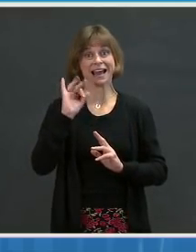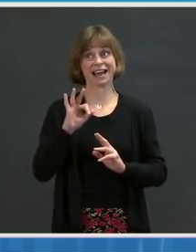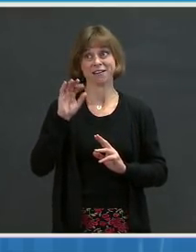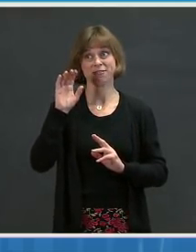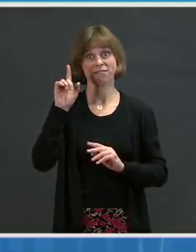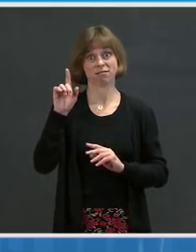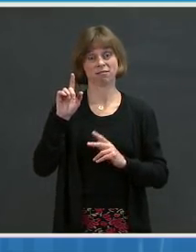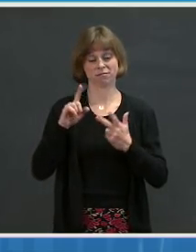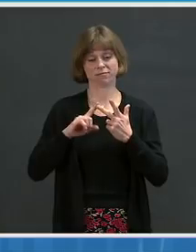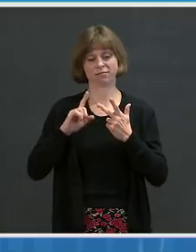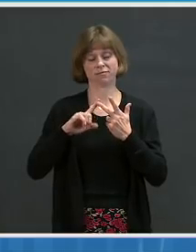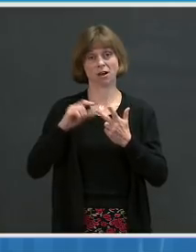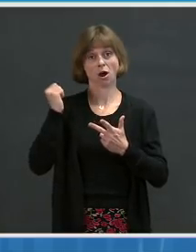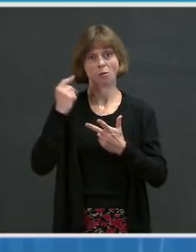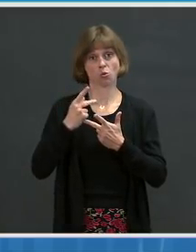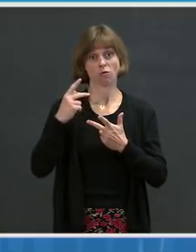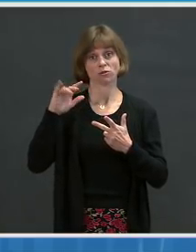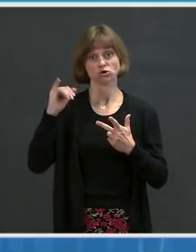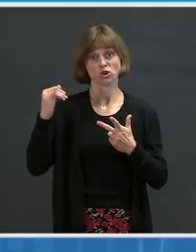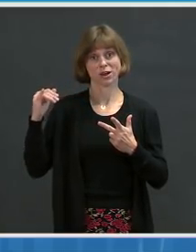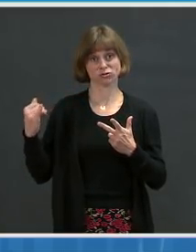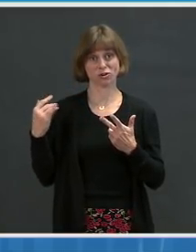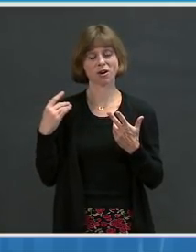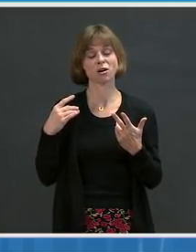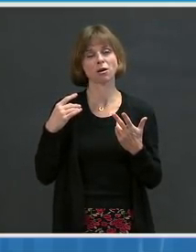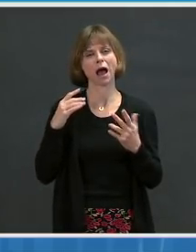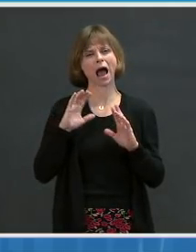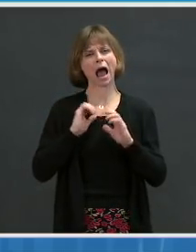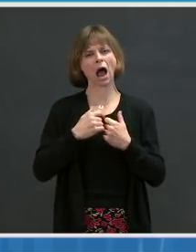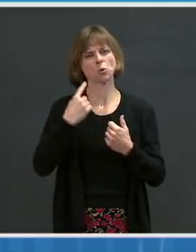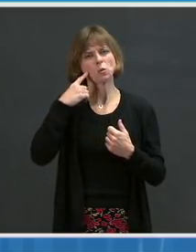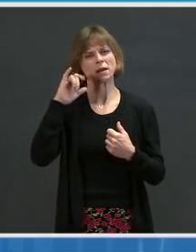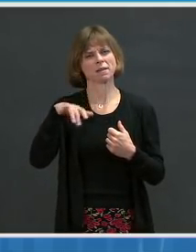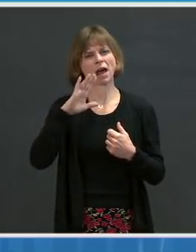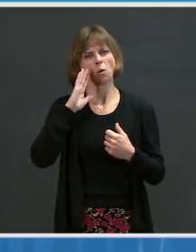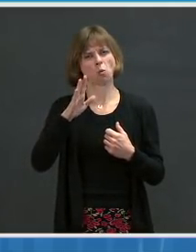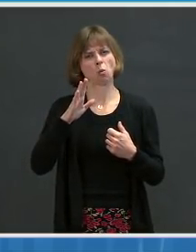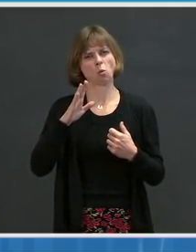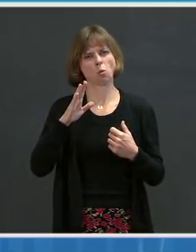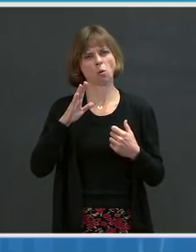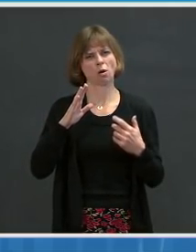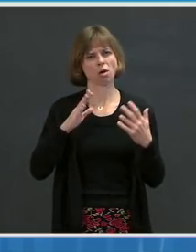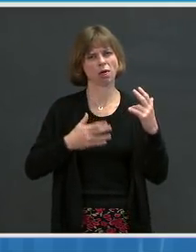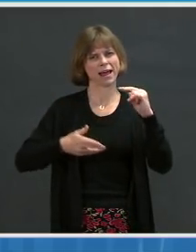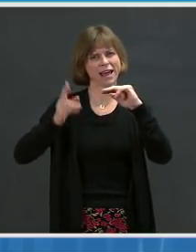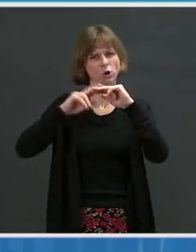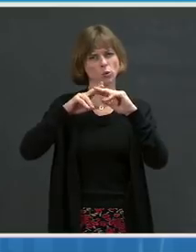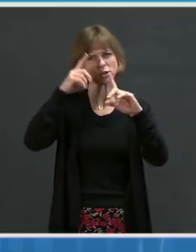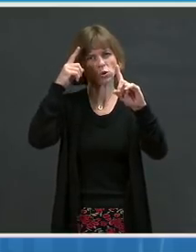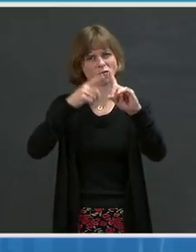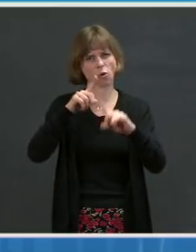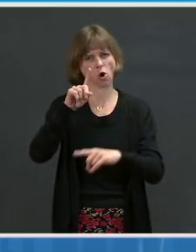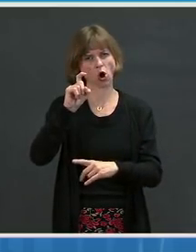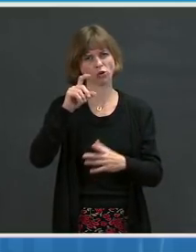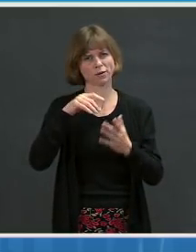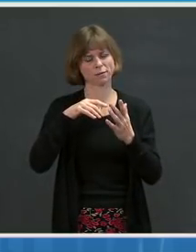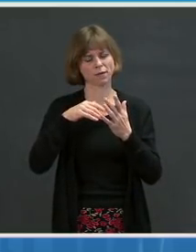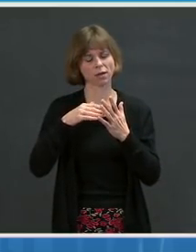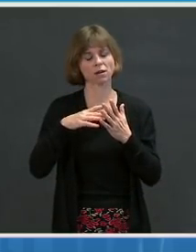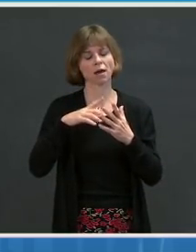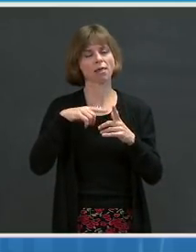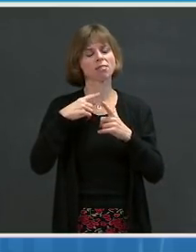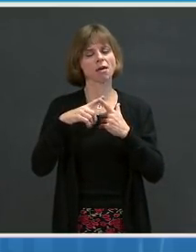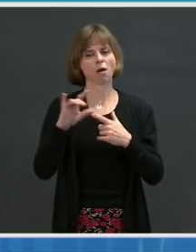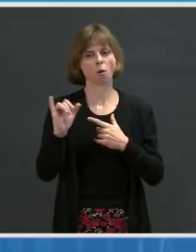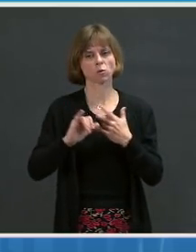affect the President's goal of 100 million shots in 100 days? Do you expect to increase that goal? And then, just lastly,